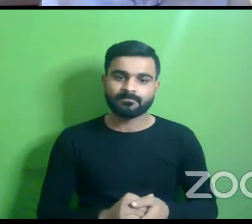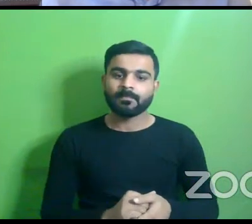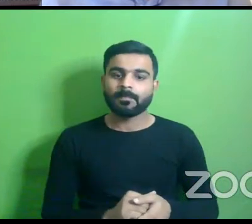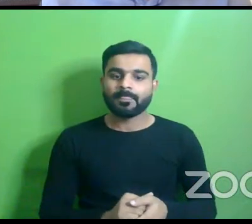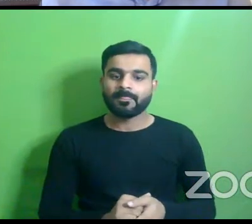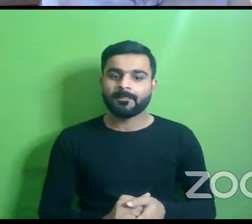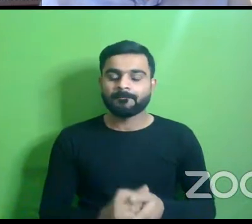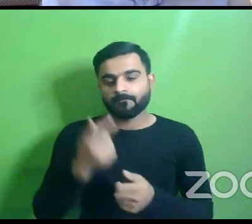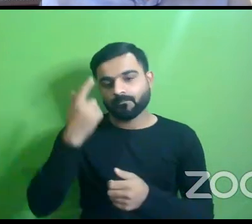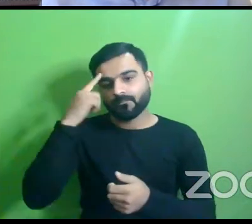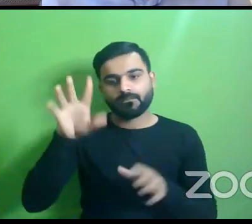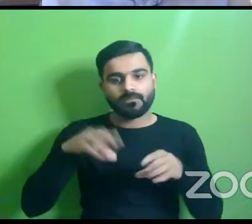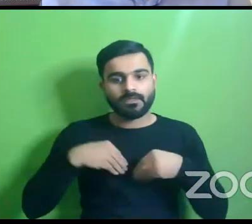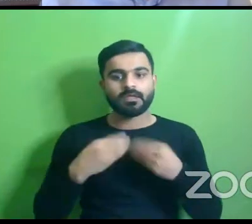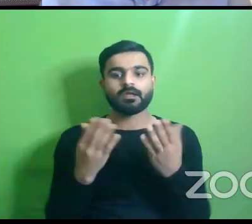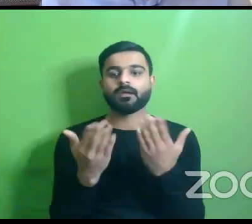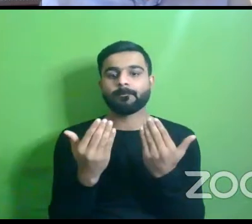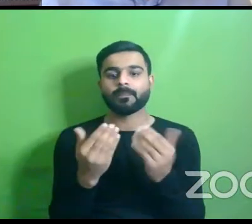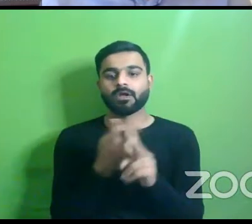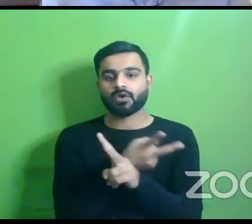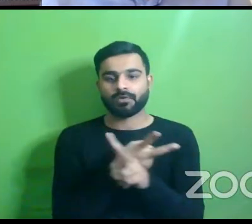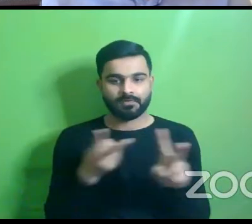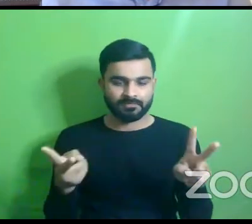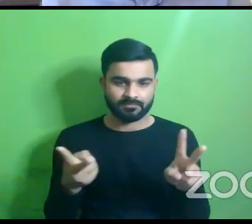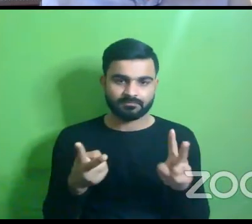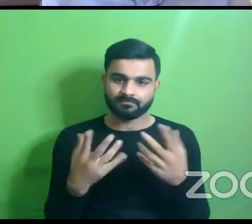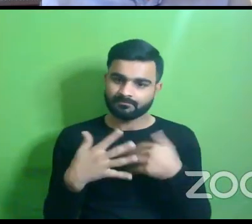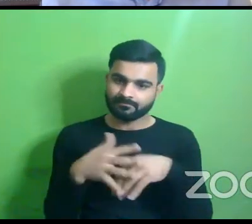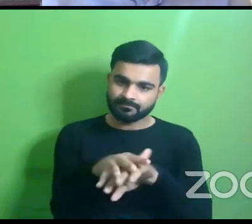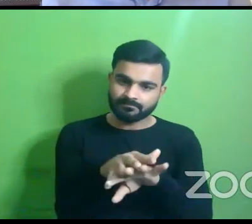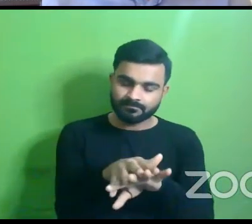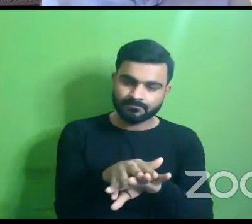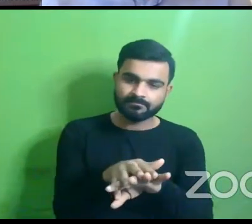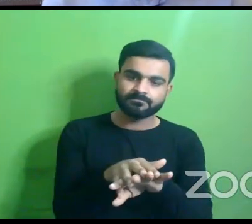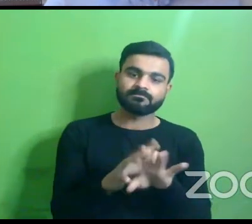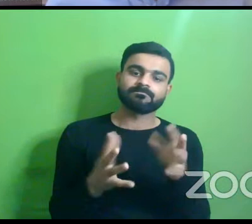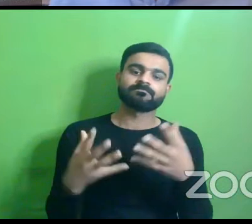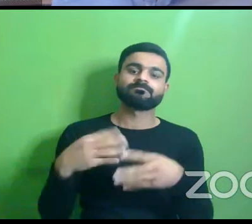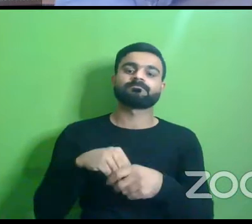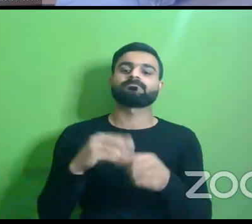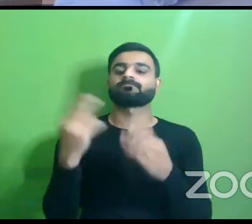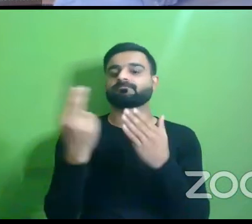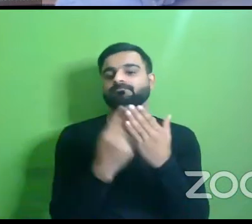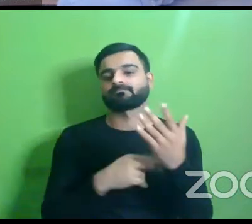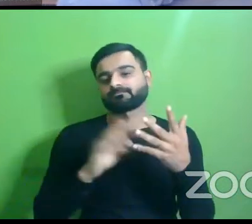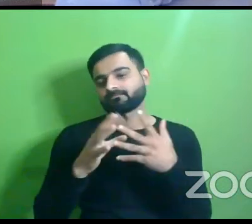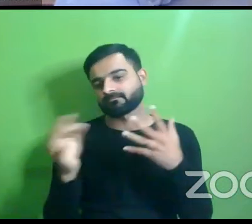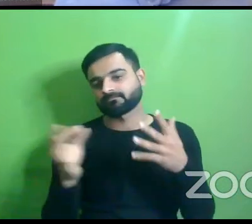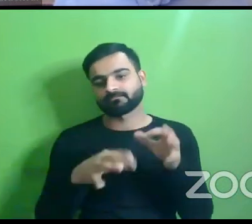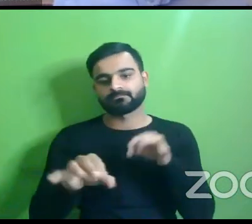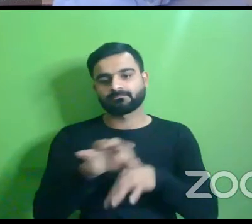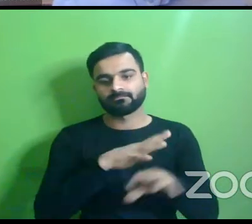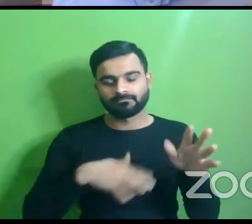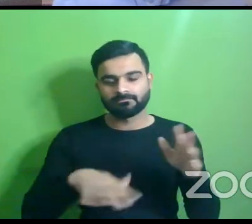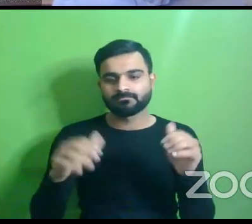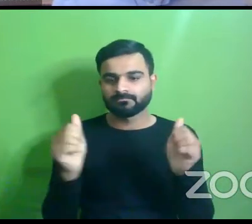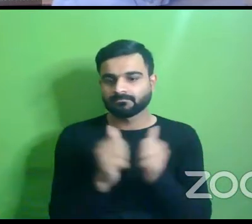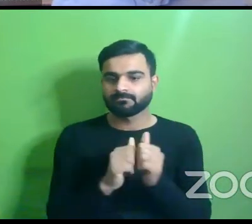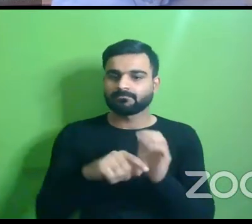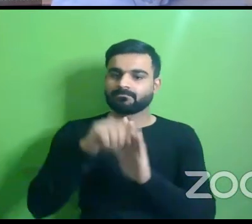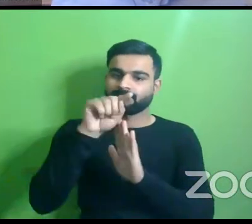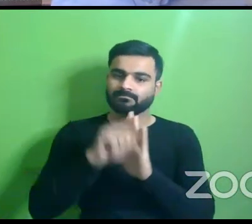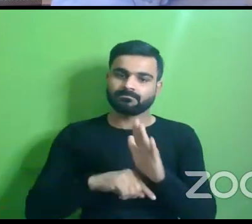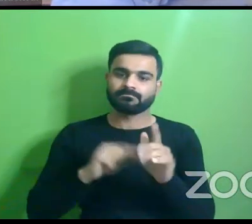consider the possibility of uh including a reference to inclusive design features of cities within this policy